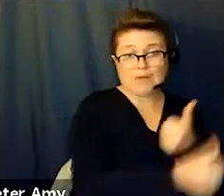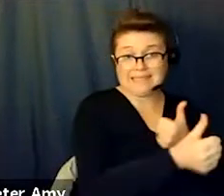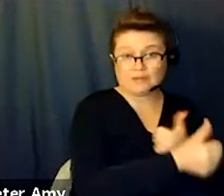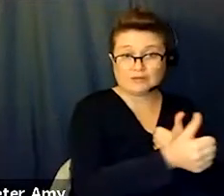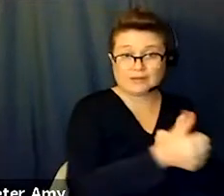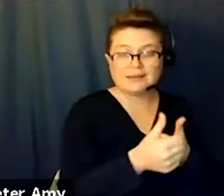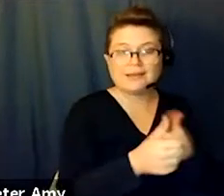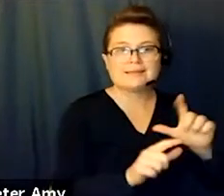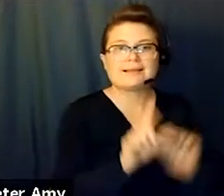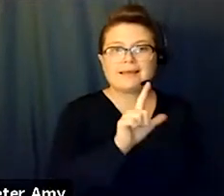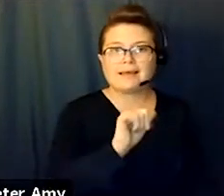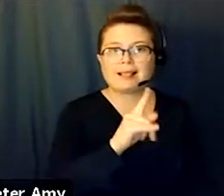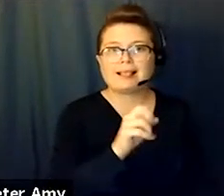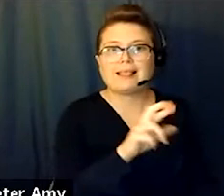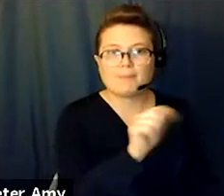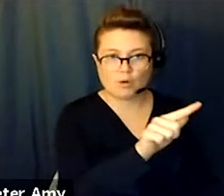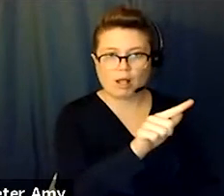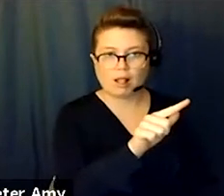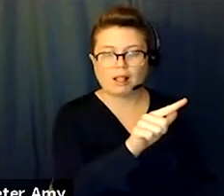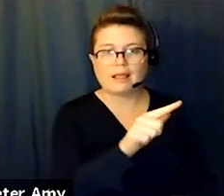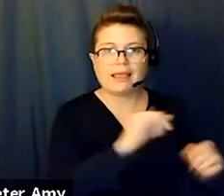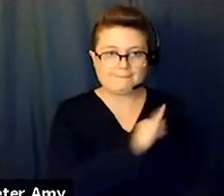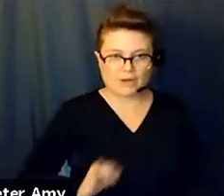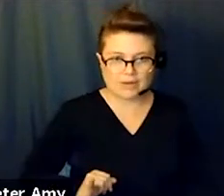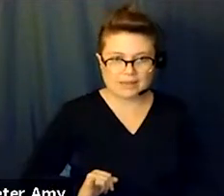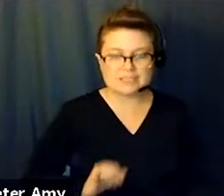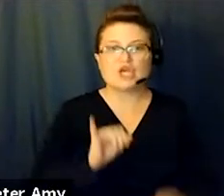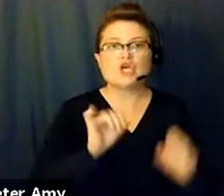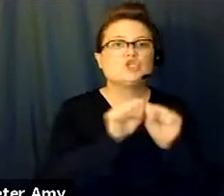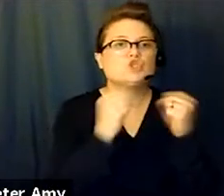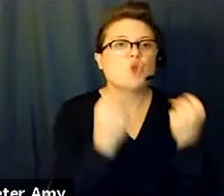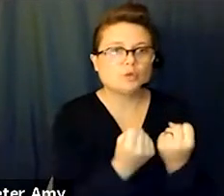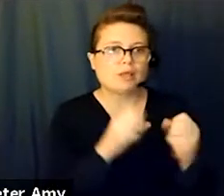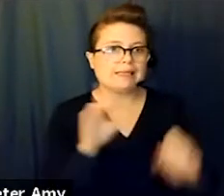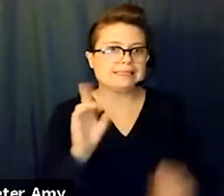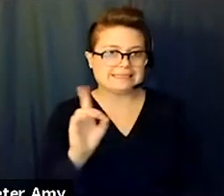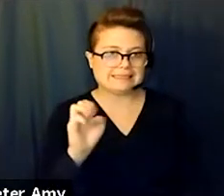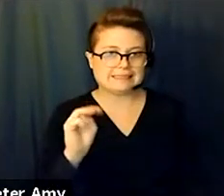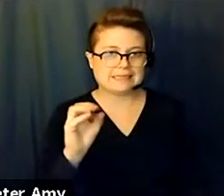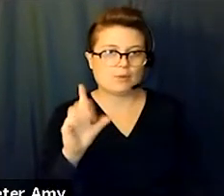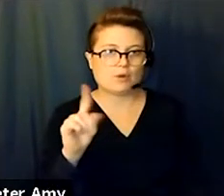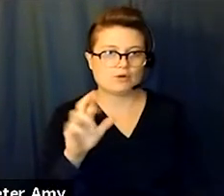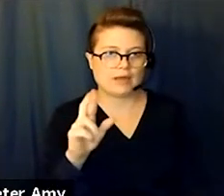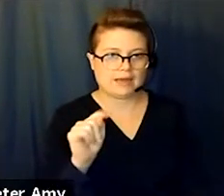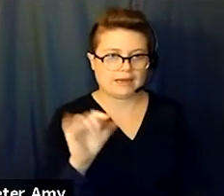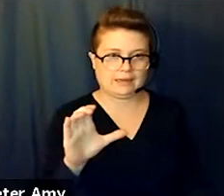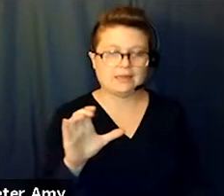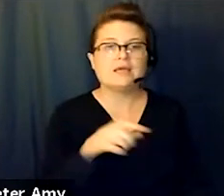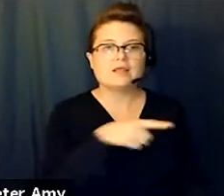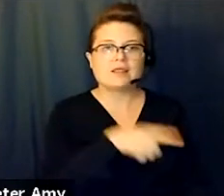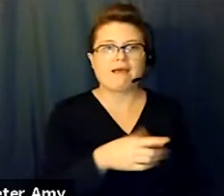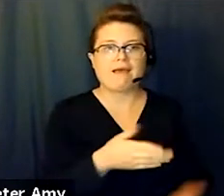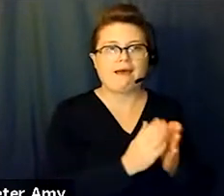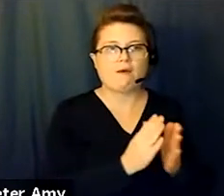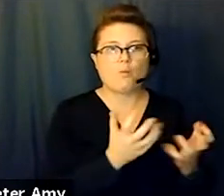this is the liberal imperialist, social democratic, anti-communist wing, embodied by the Congress for Cultural Freedom, an anti